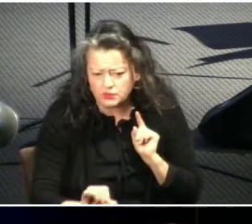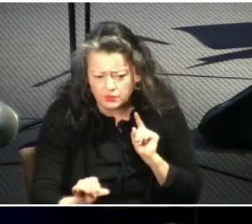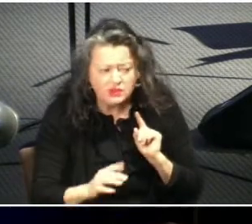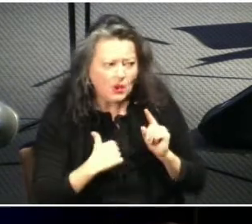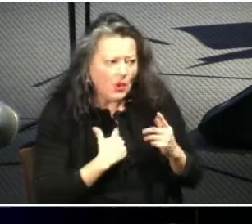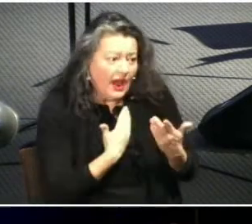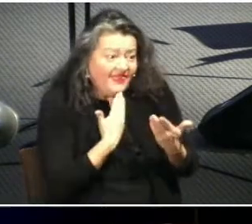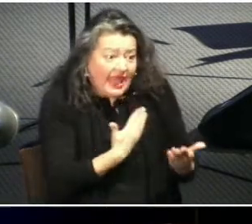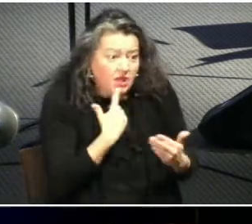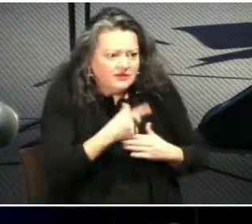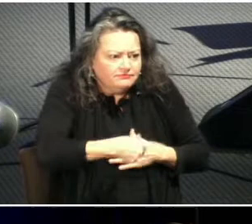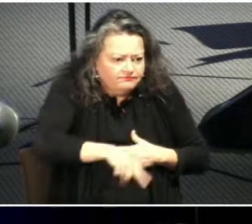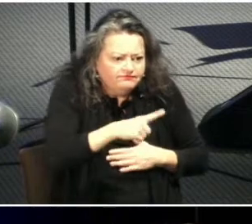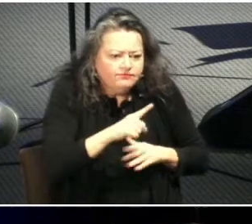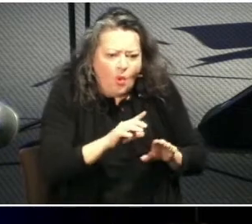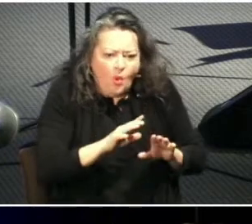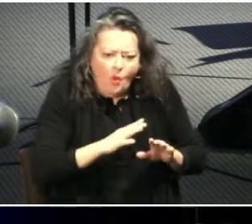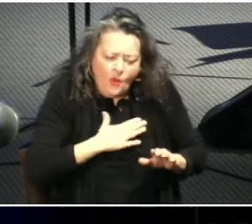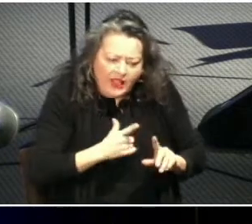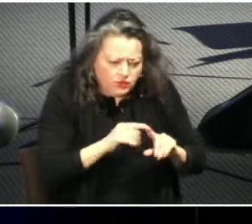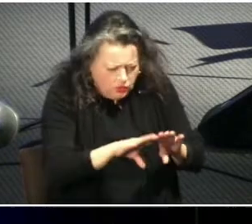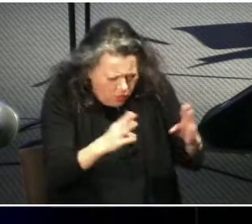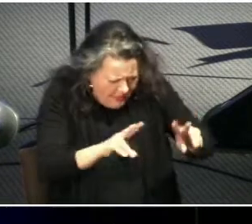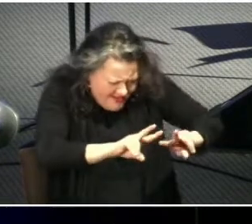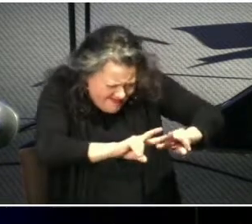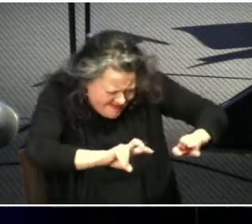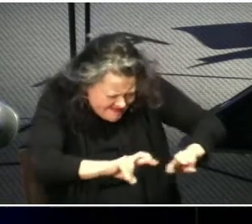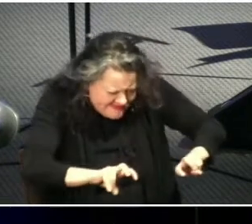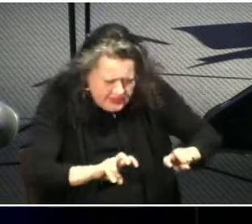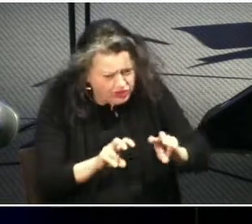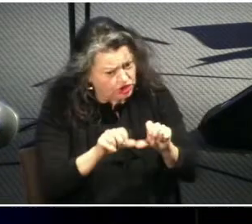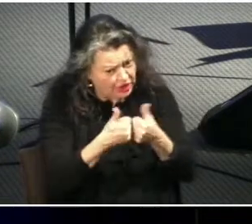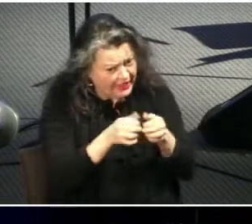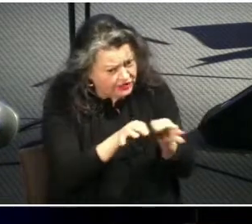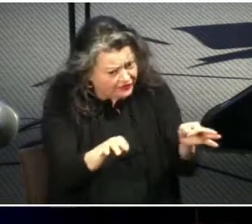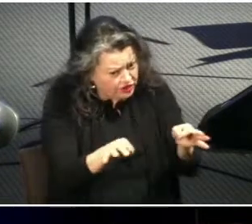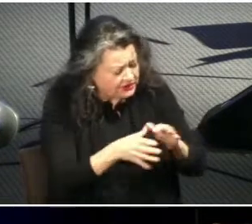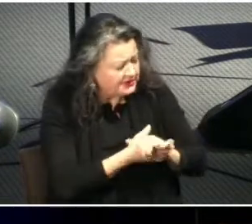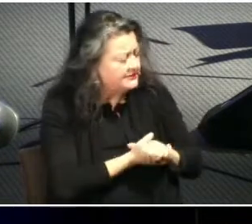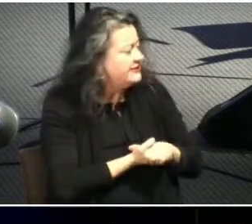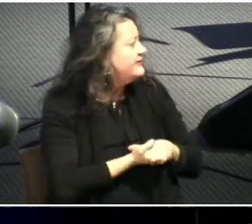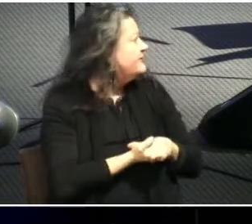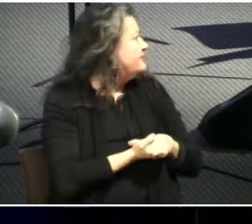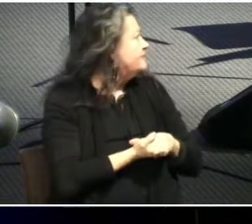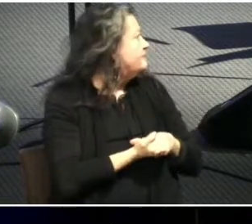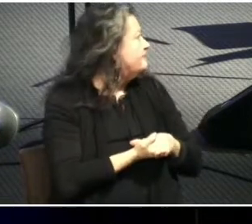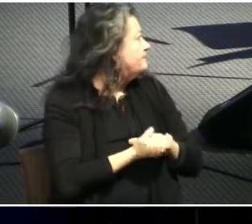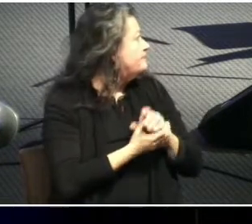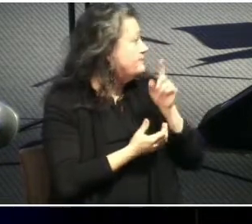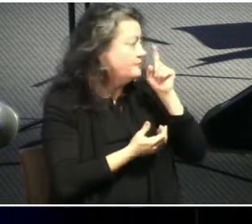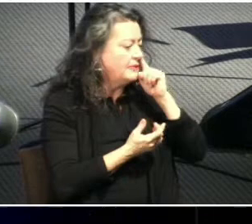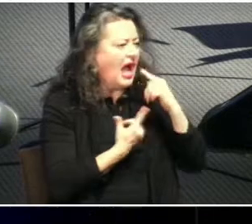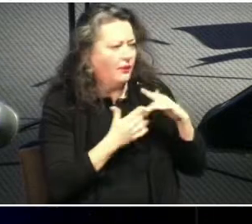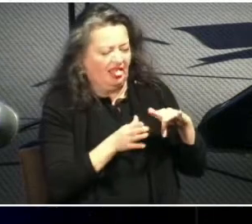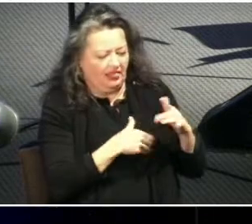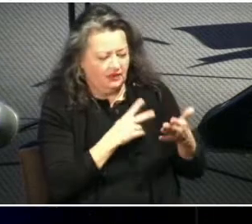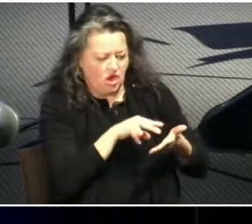taking the time to look at these difficult verses and not just skip right over them even hope nobody notices